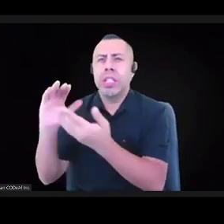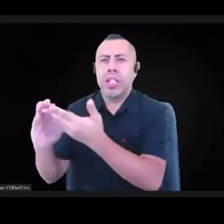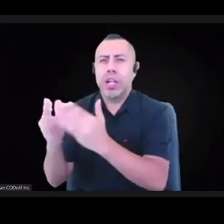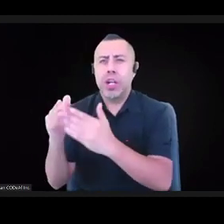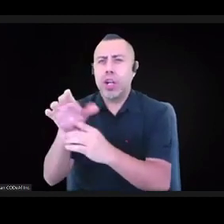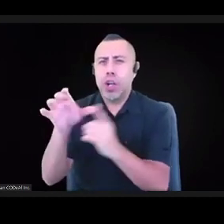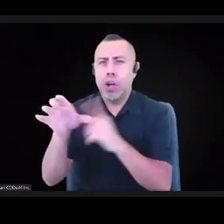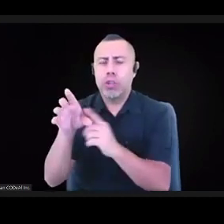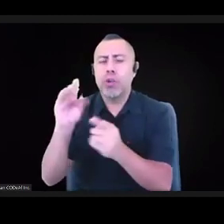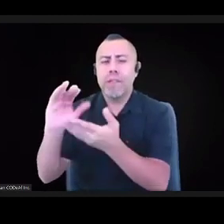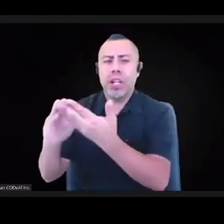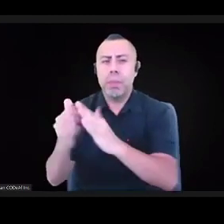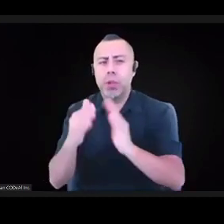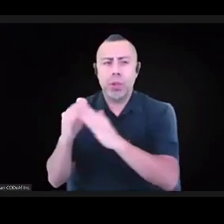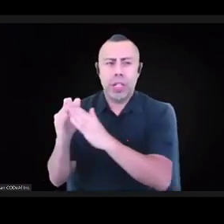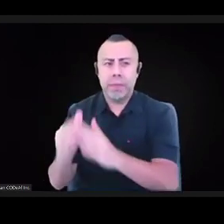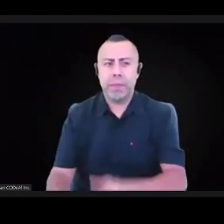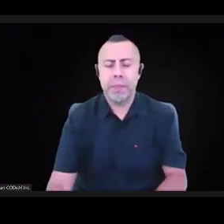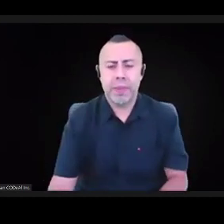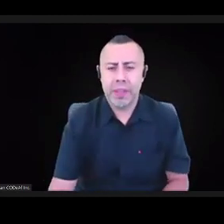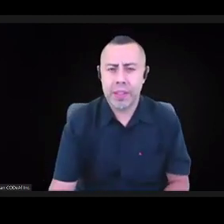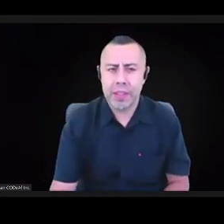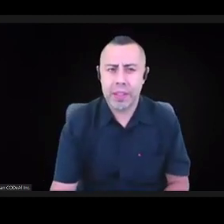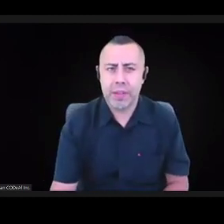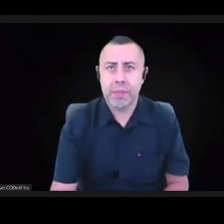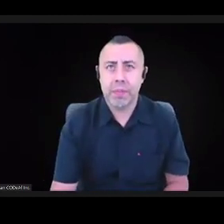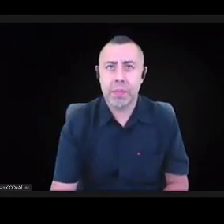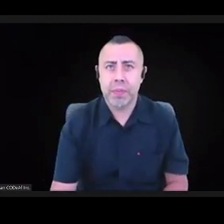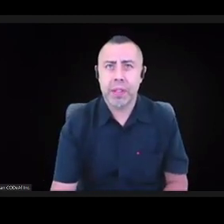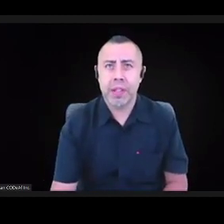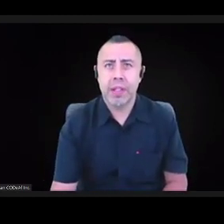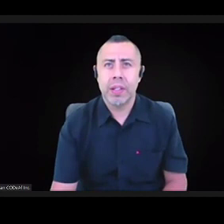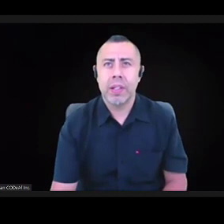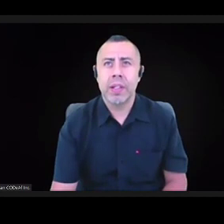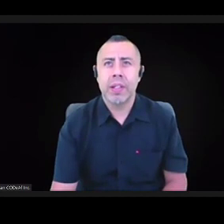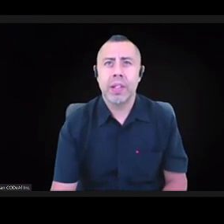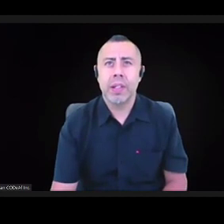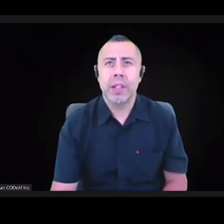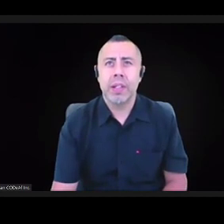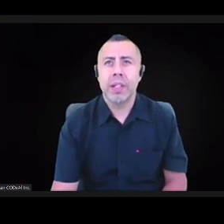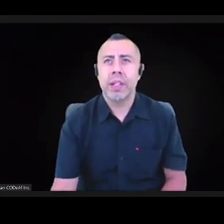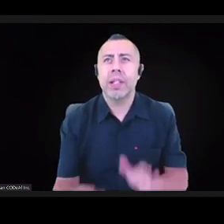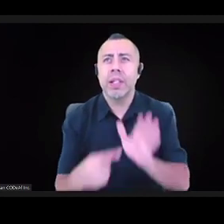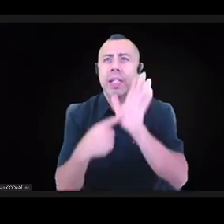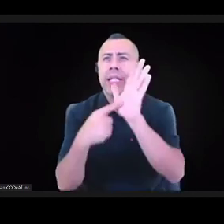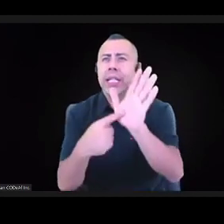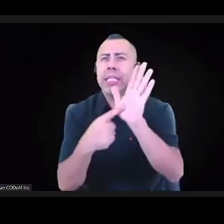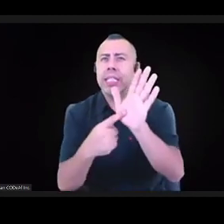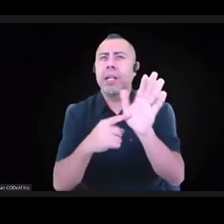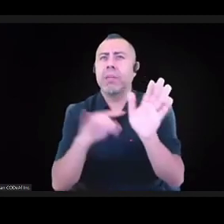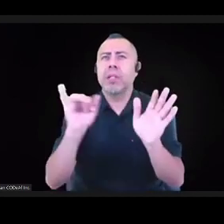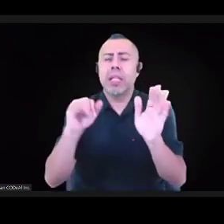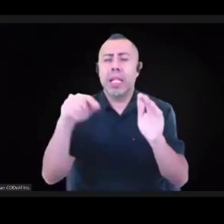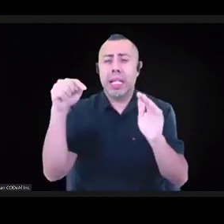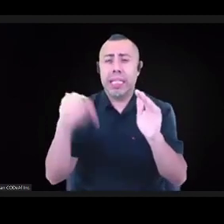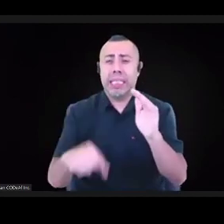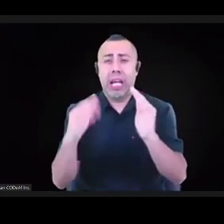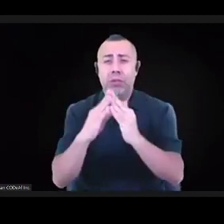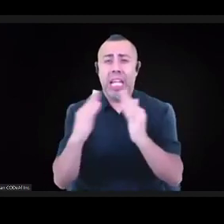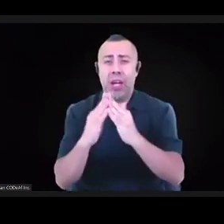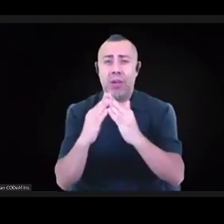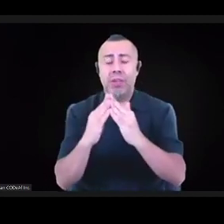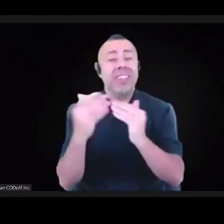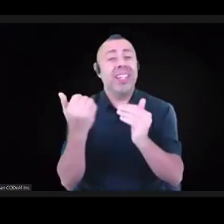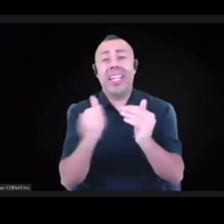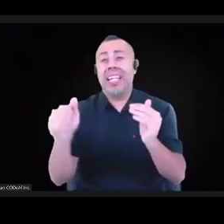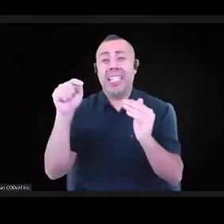so I think of some examples like downtown, where I think you see that in many ways they're a monument to white supremacy culture, white